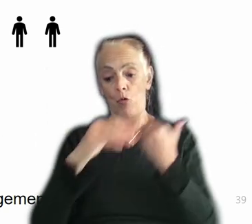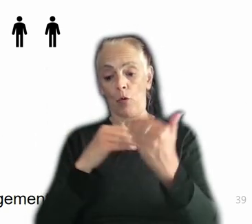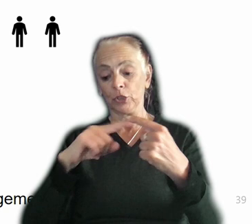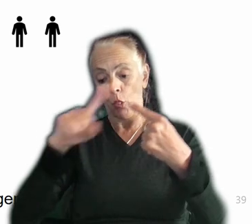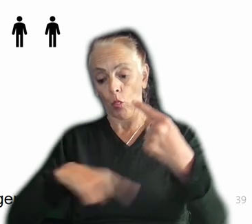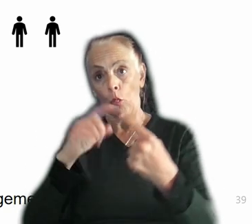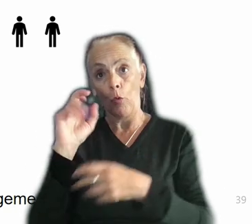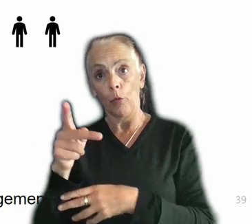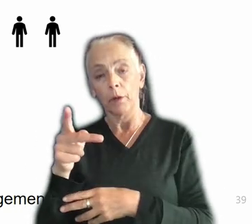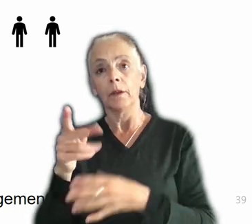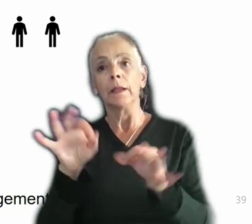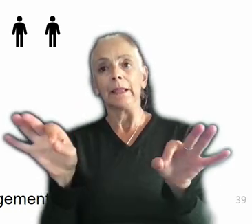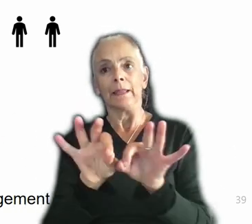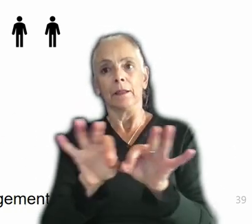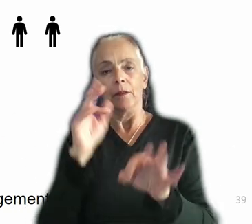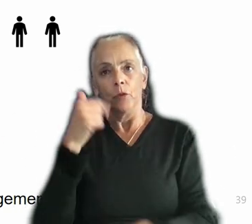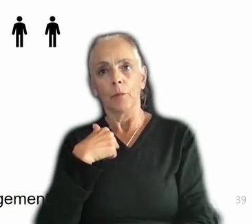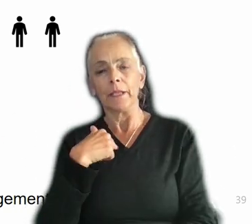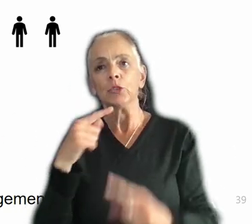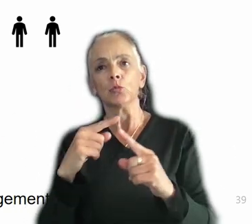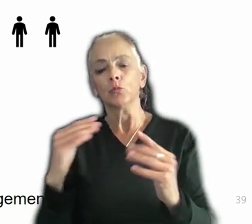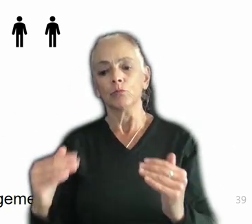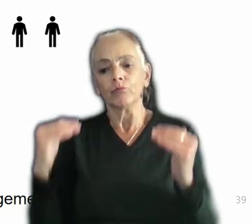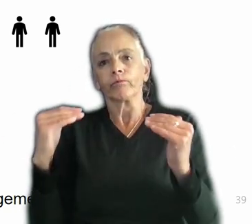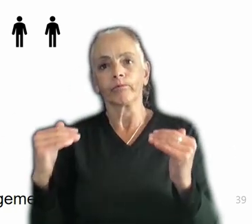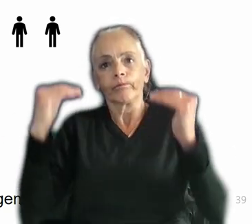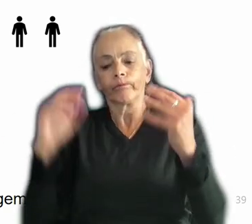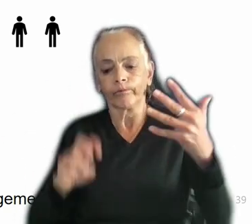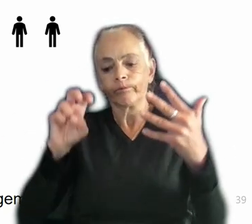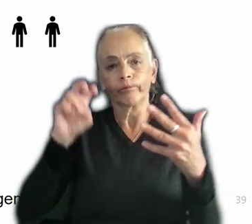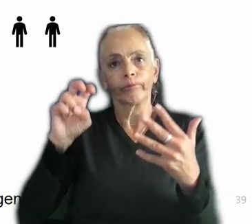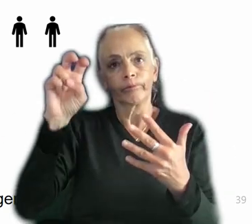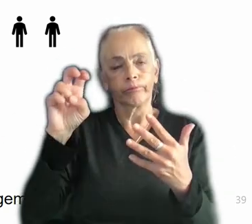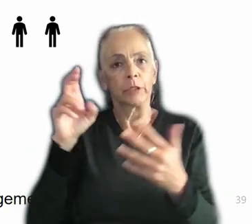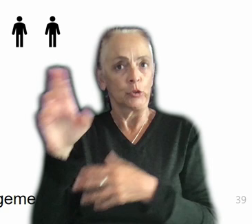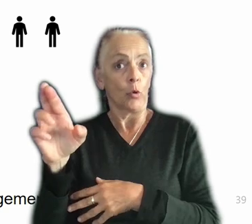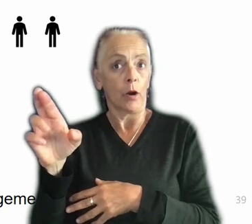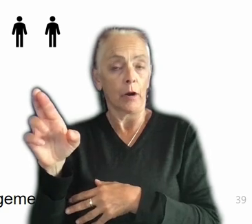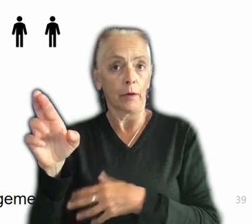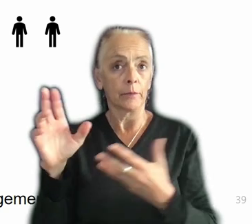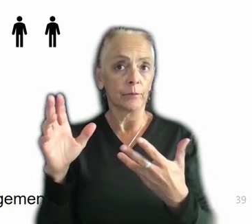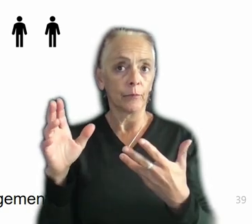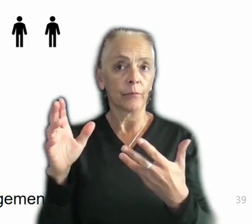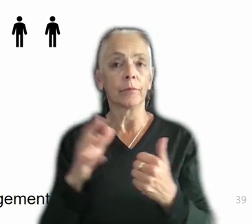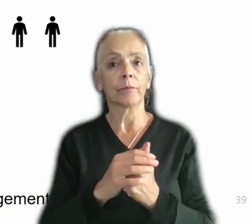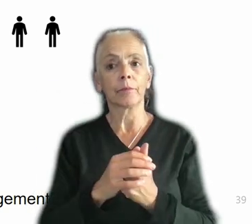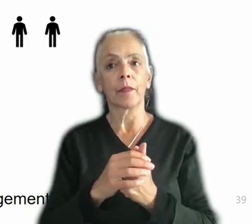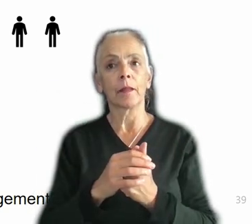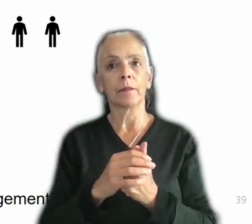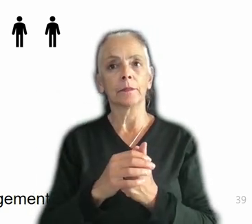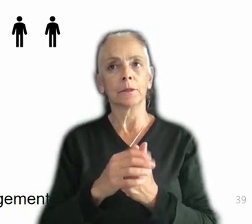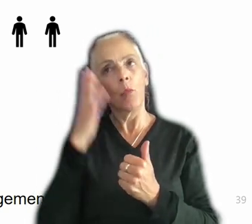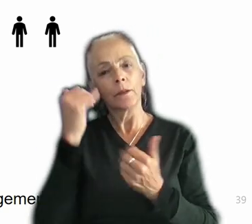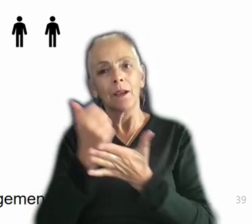of level up as a UR and to be developed. It's one of the reasons why I think it is a useful way to think about UR development, because it worked for